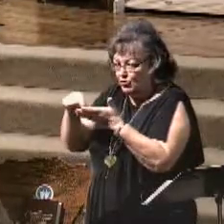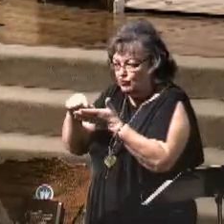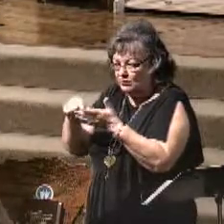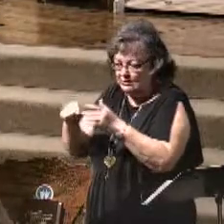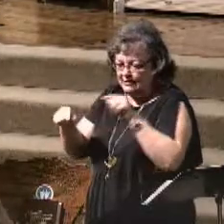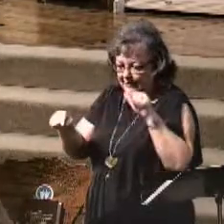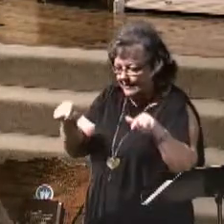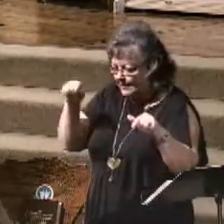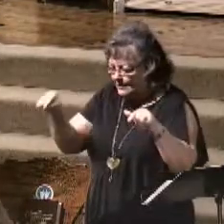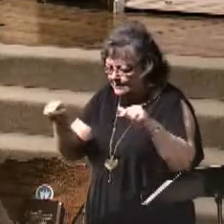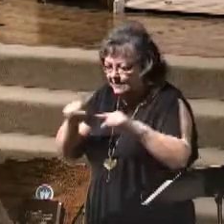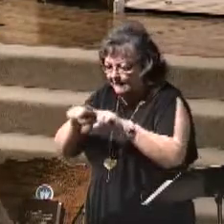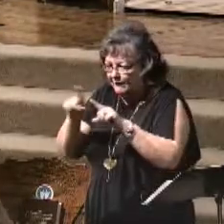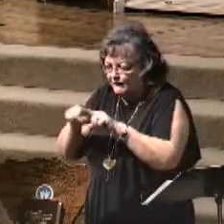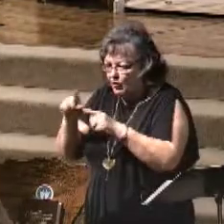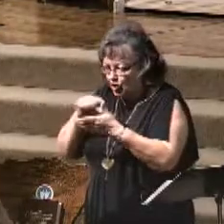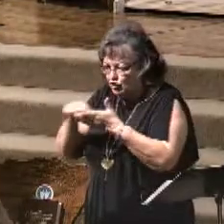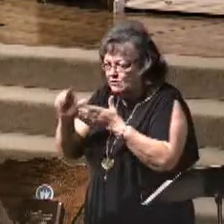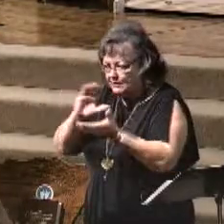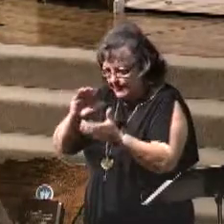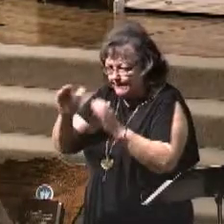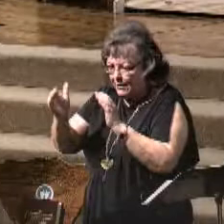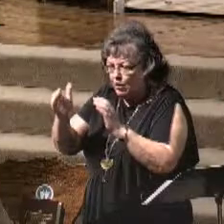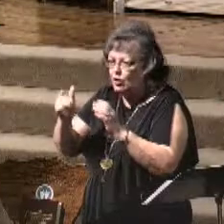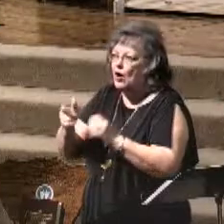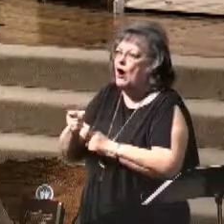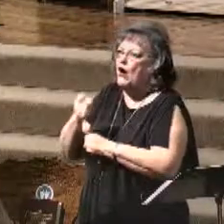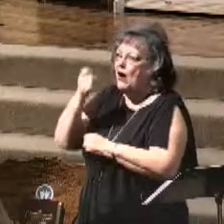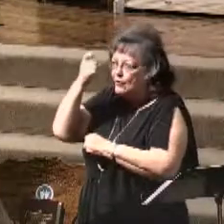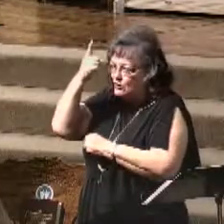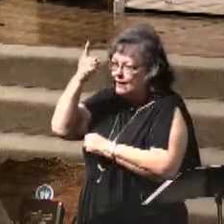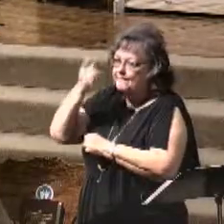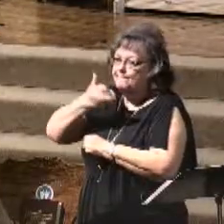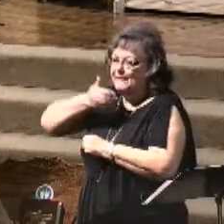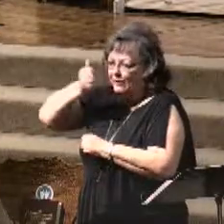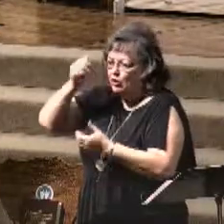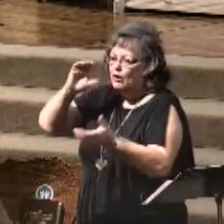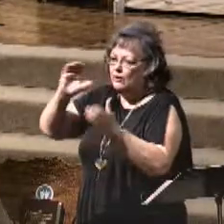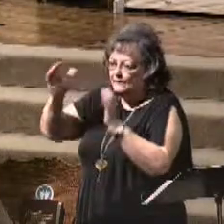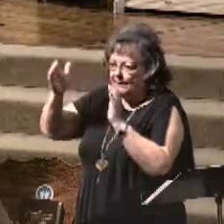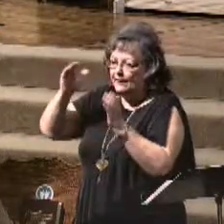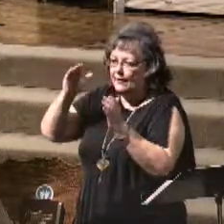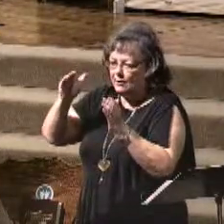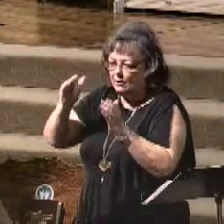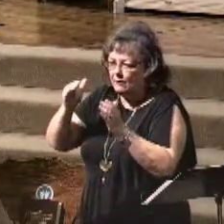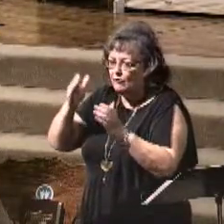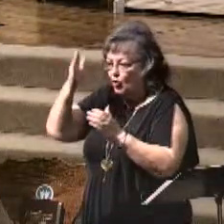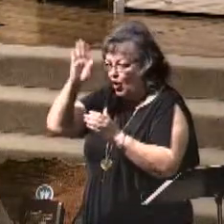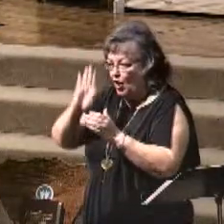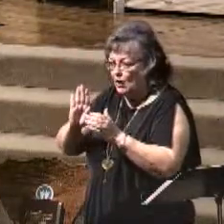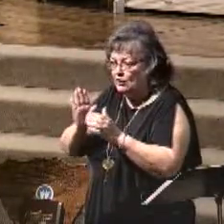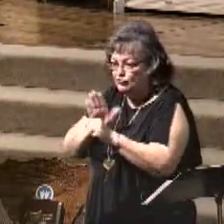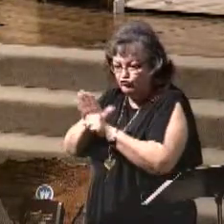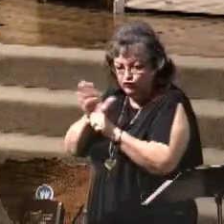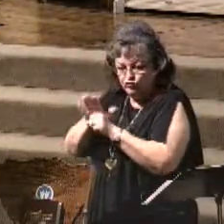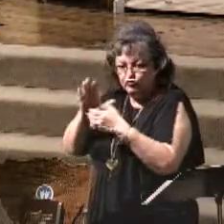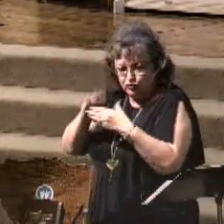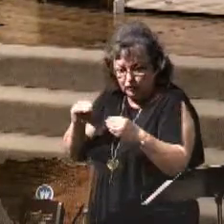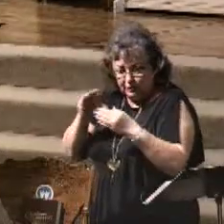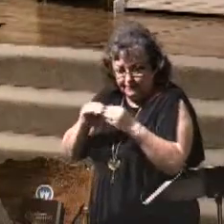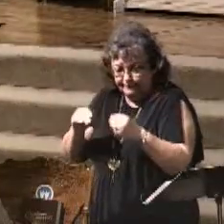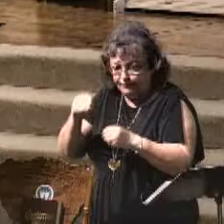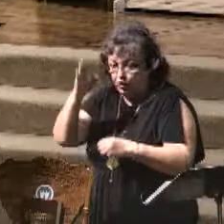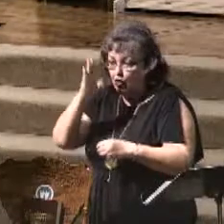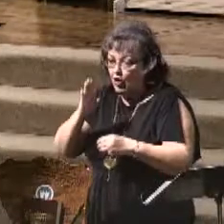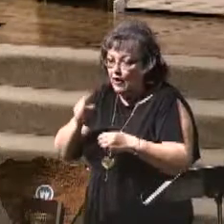picture of the whole story of what God wants us to have. Let me explain. God gave us four